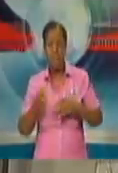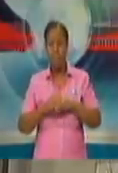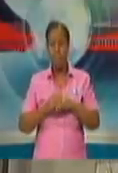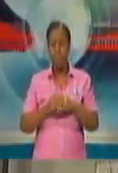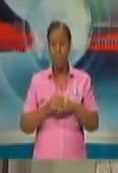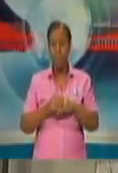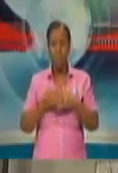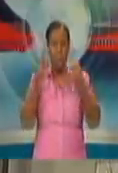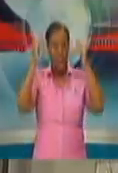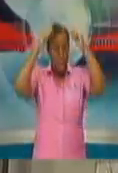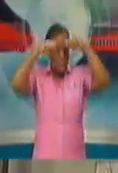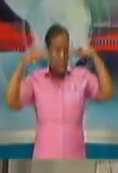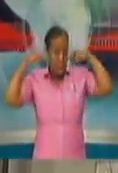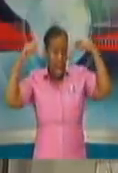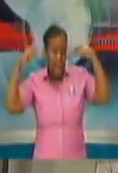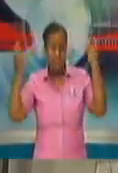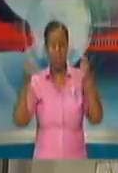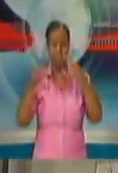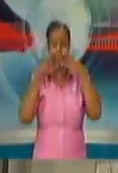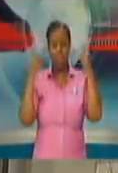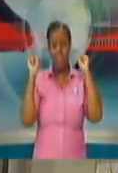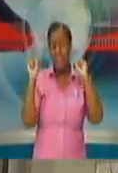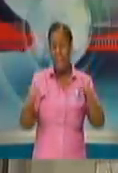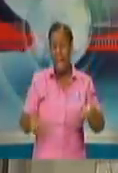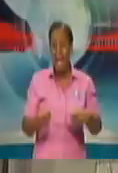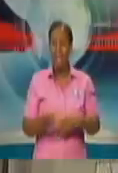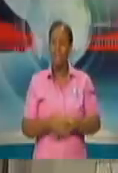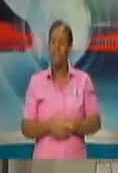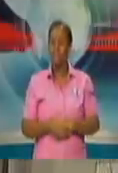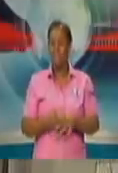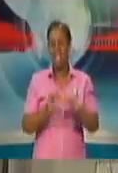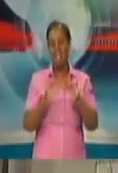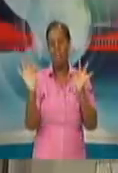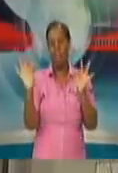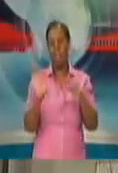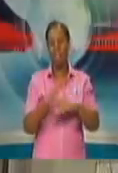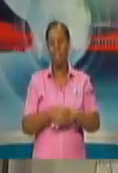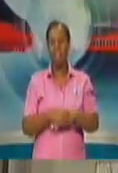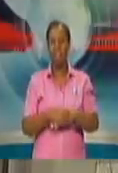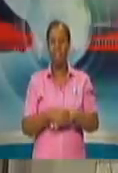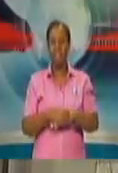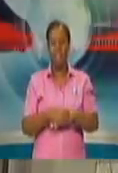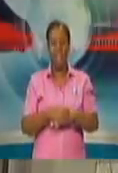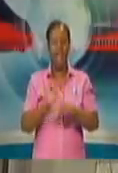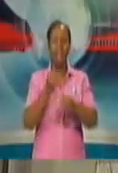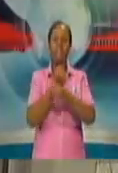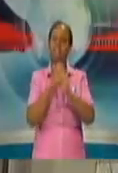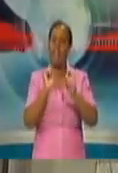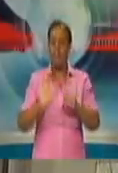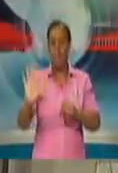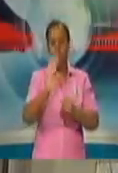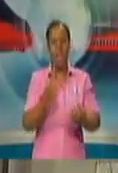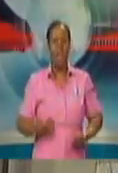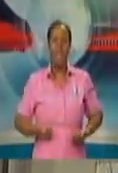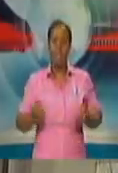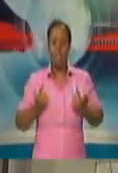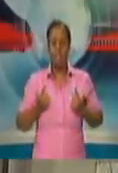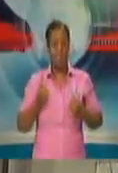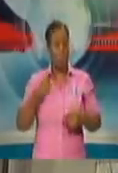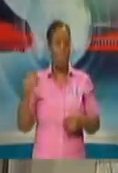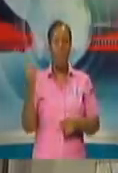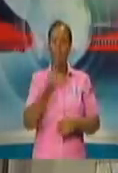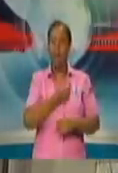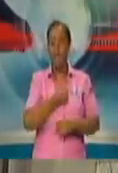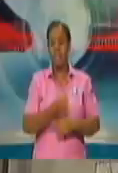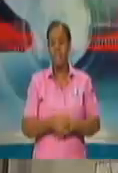tool. This simple piece of fabric is a life-saving tool. Look at it that way. Right? So when you go